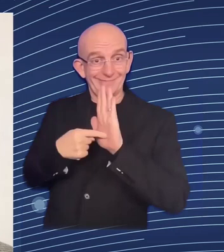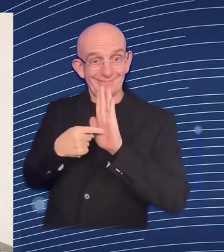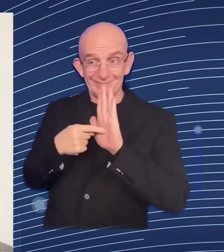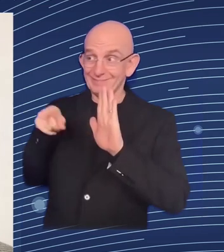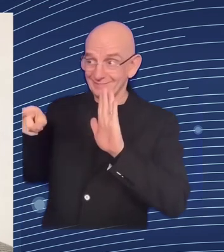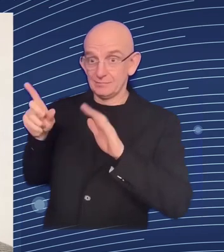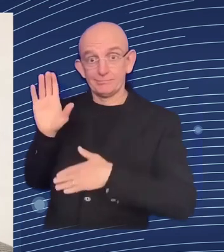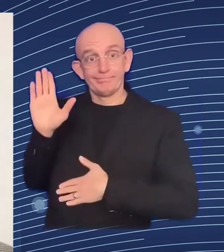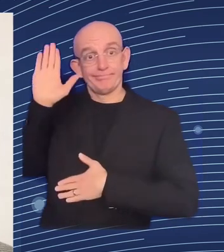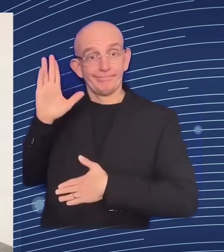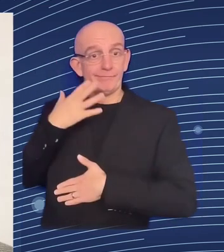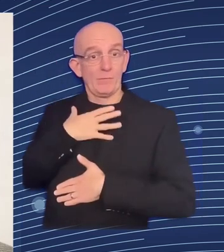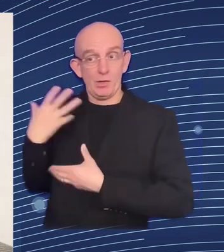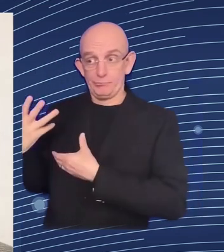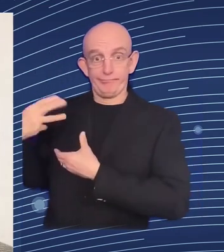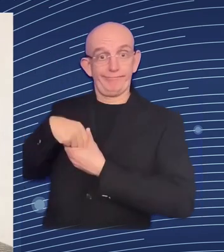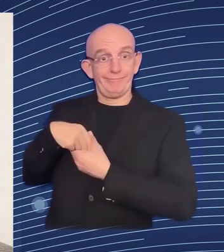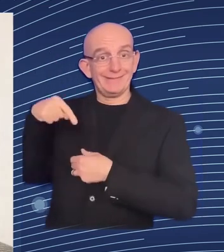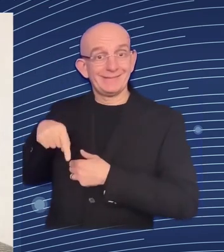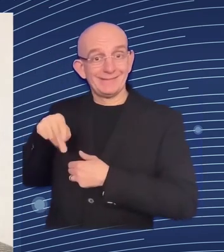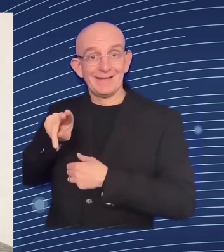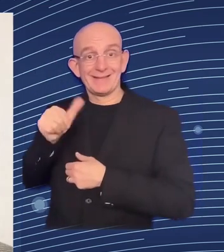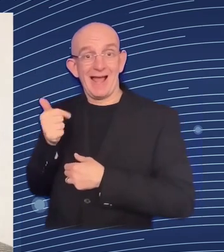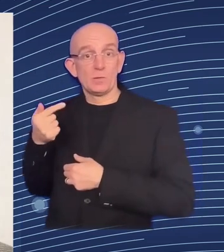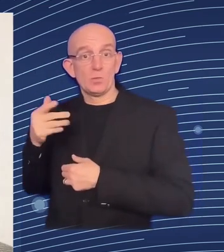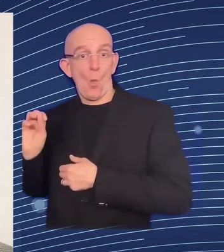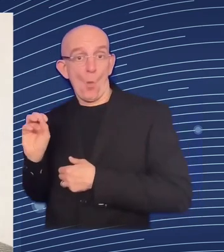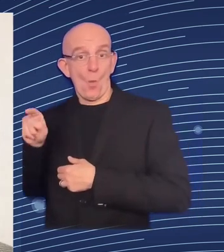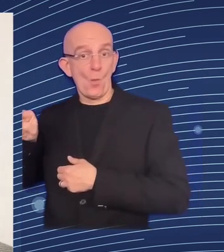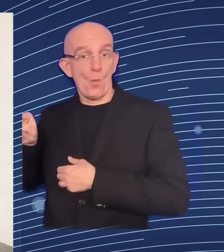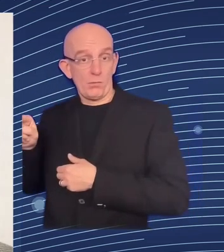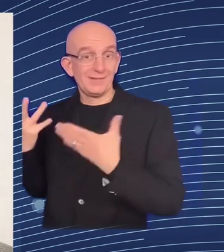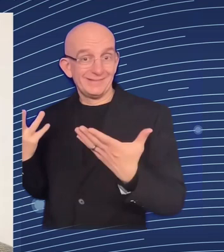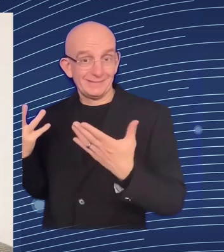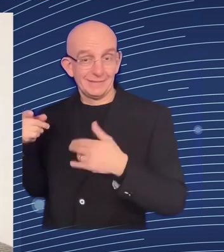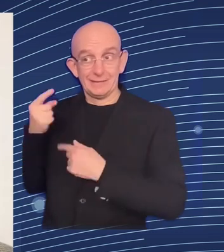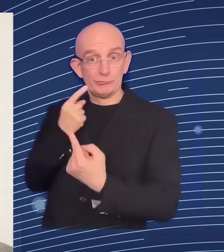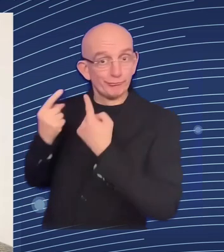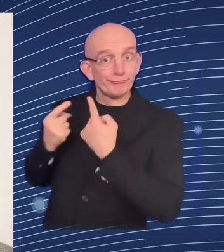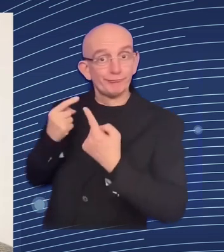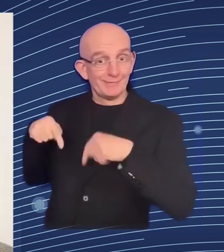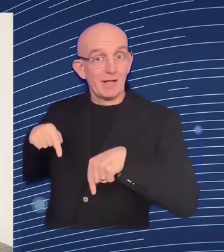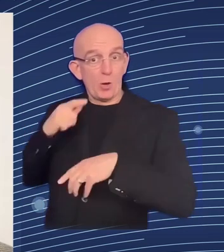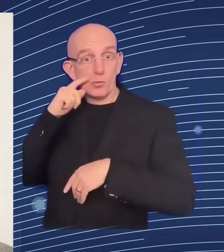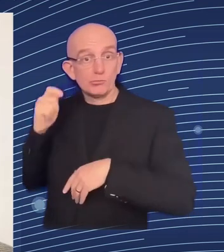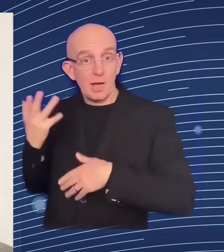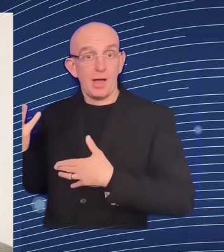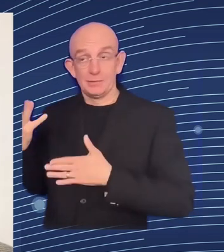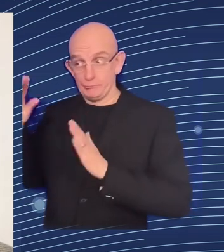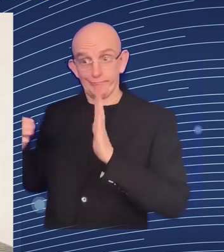it is admirable what a country in war